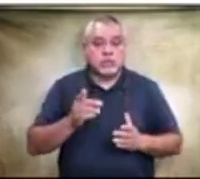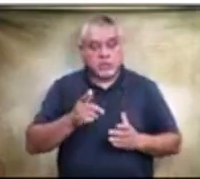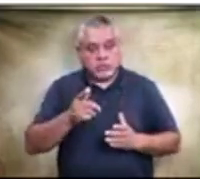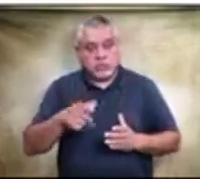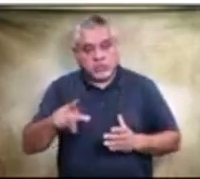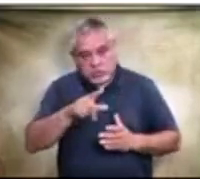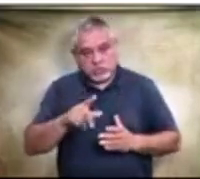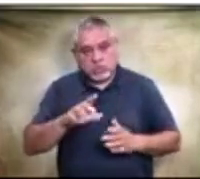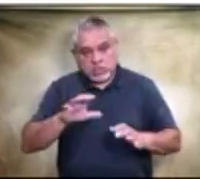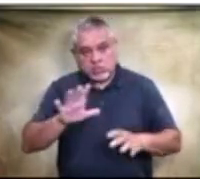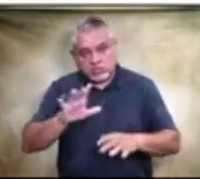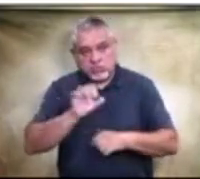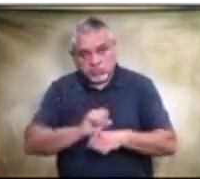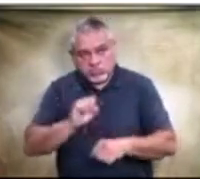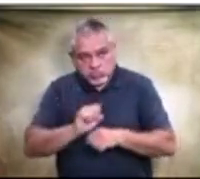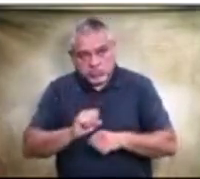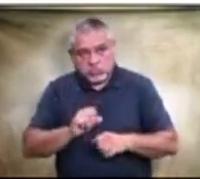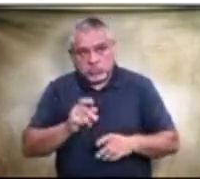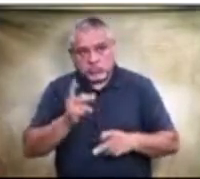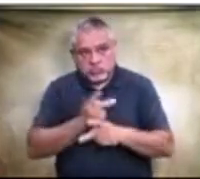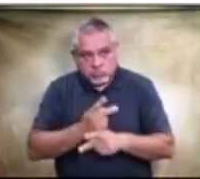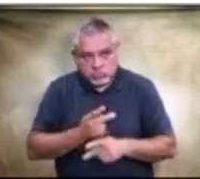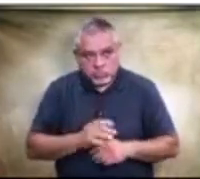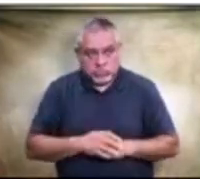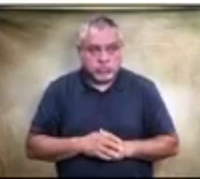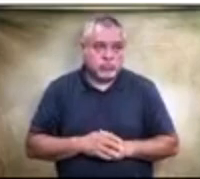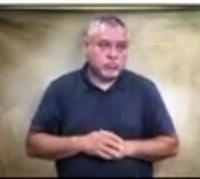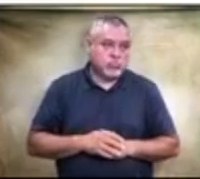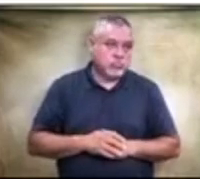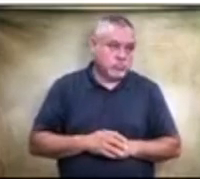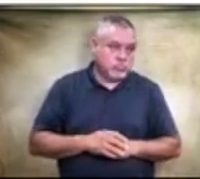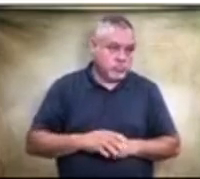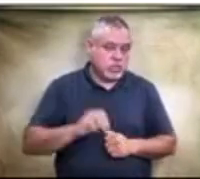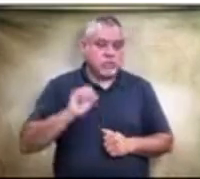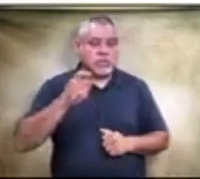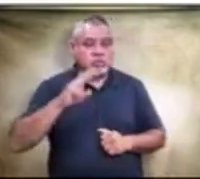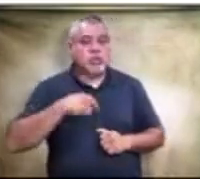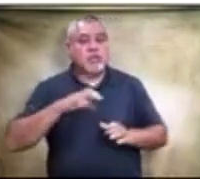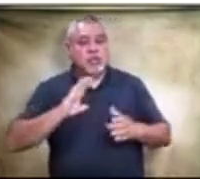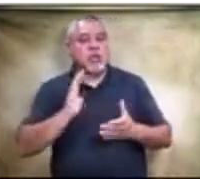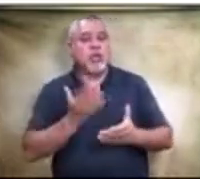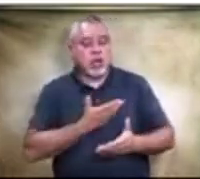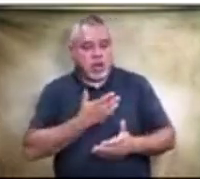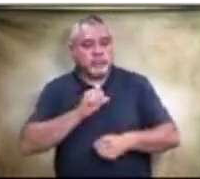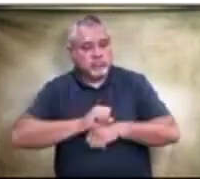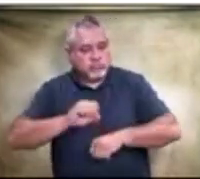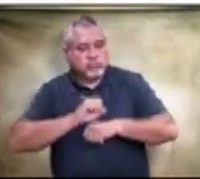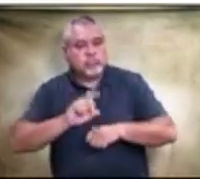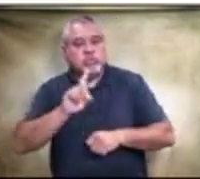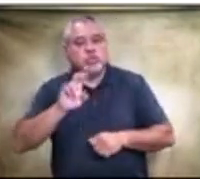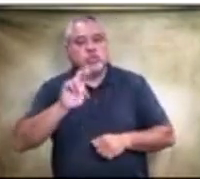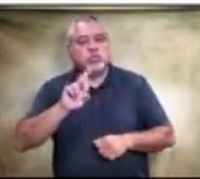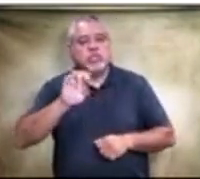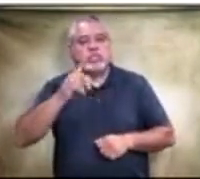diligence and doing your homework? Yes, sir. And I would say we have done our due diligence based on the experiences